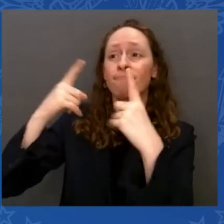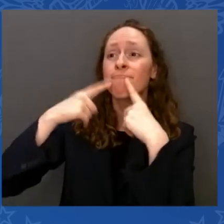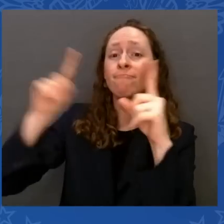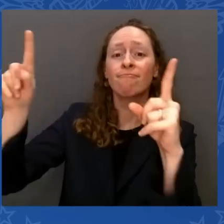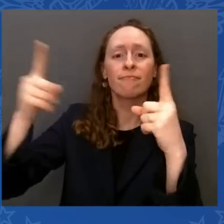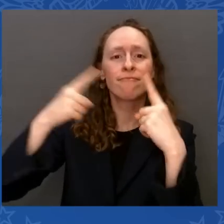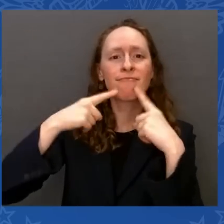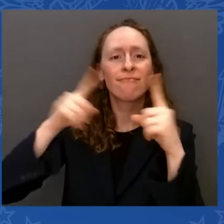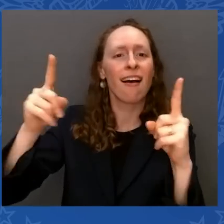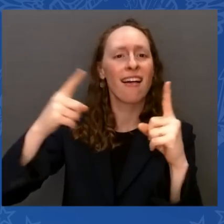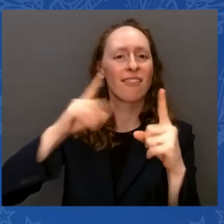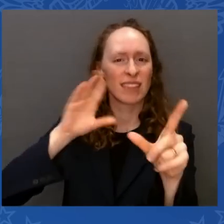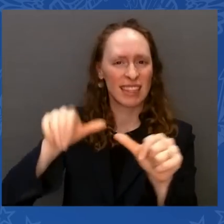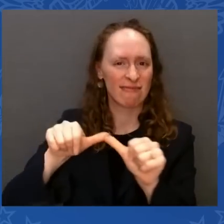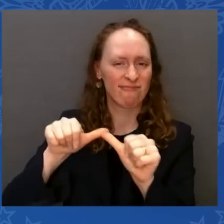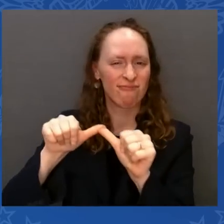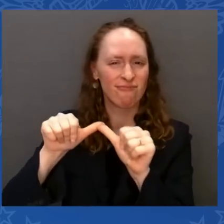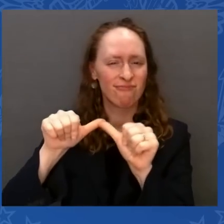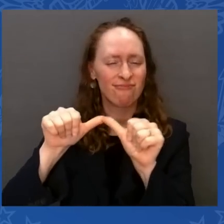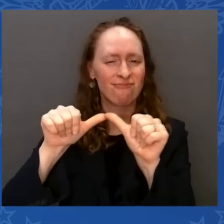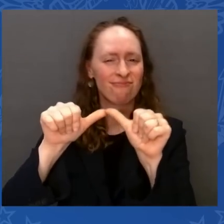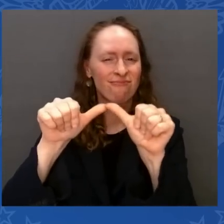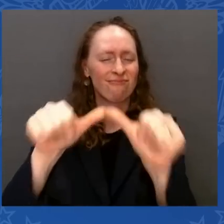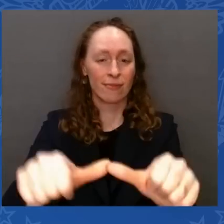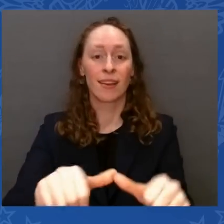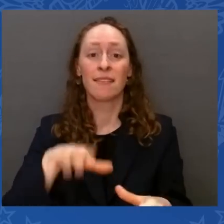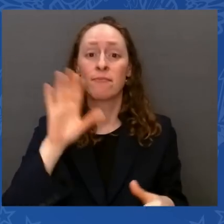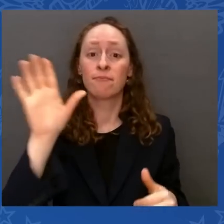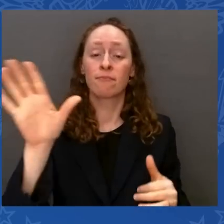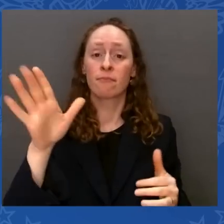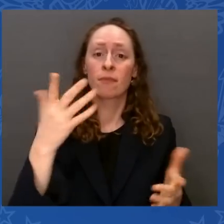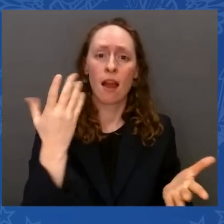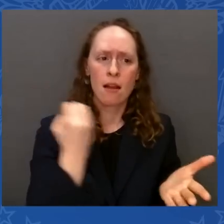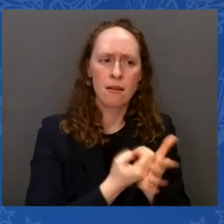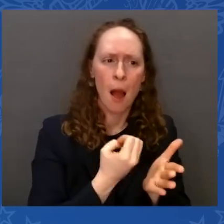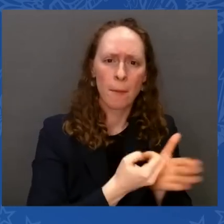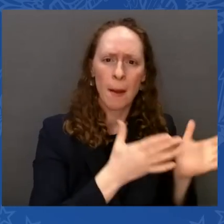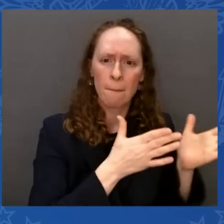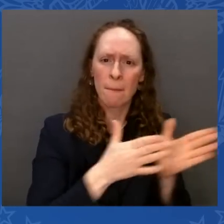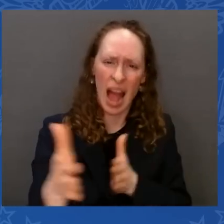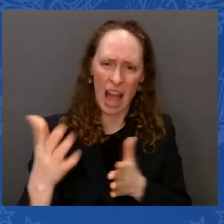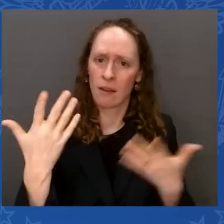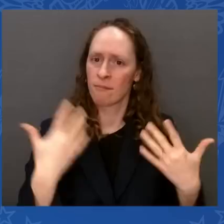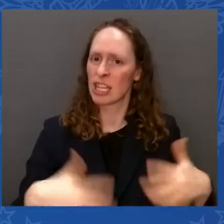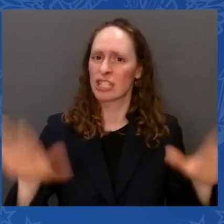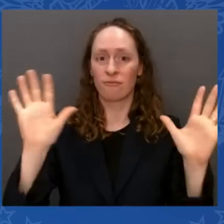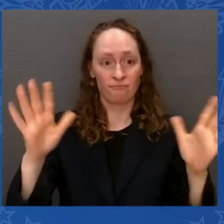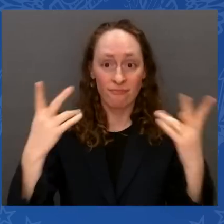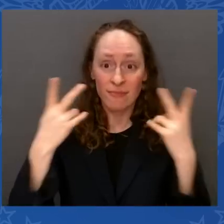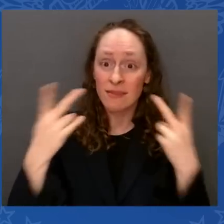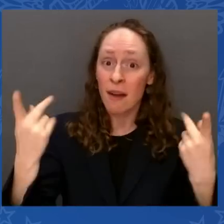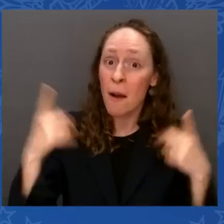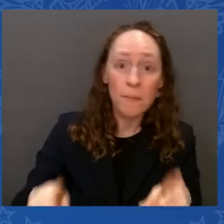more than 12 million good-paying jobs here in the United States of America. America.